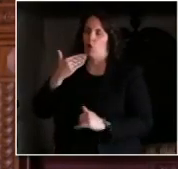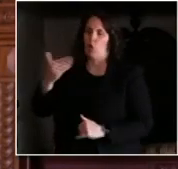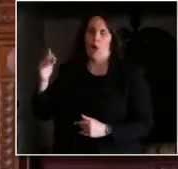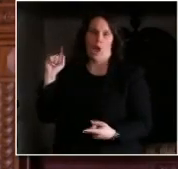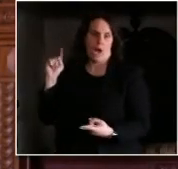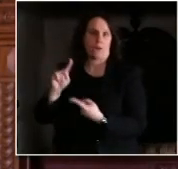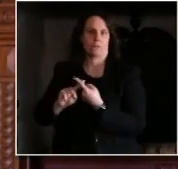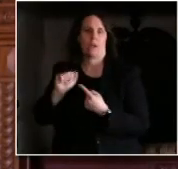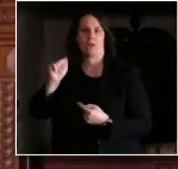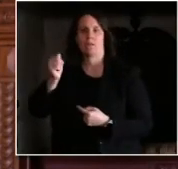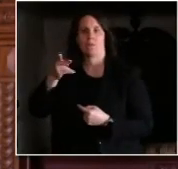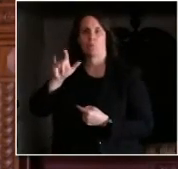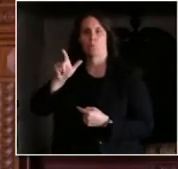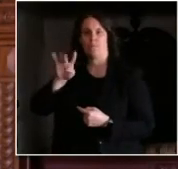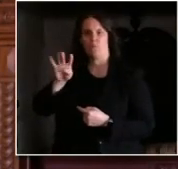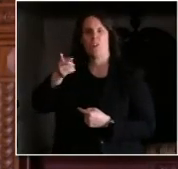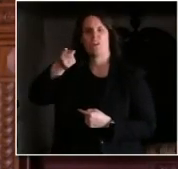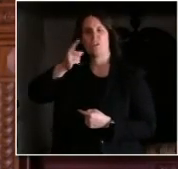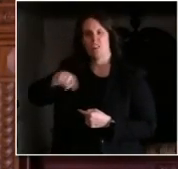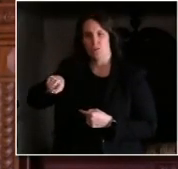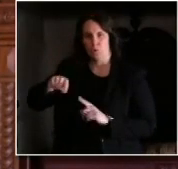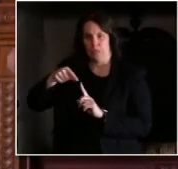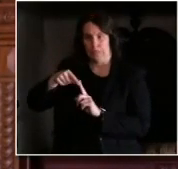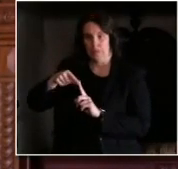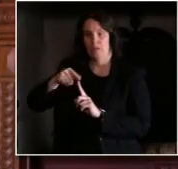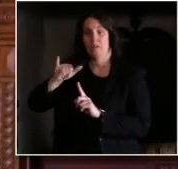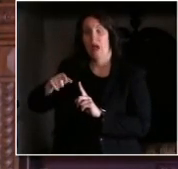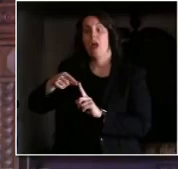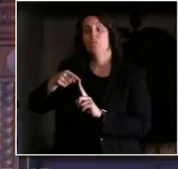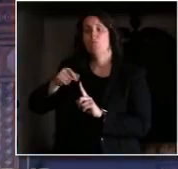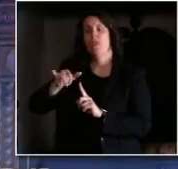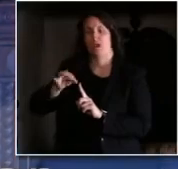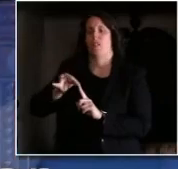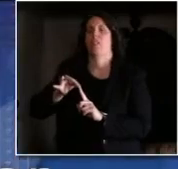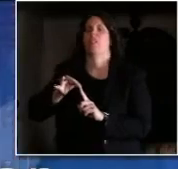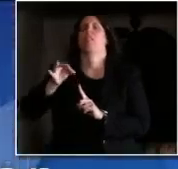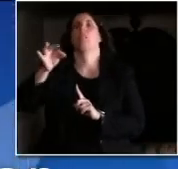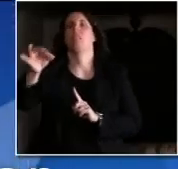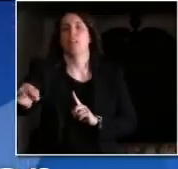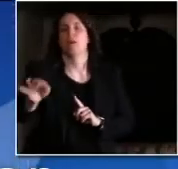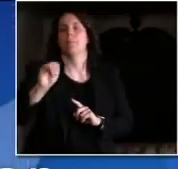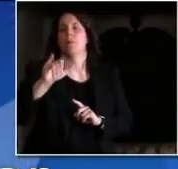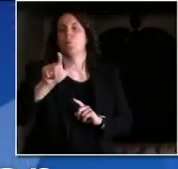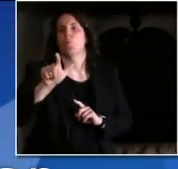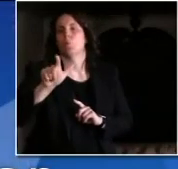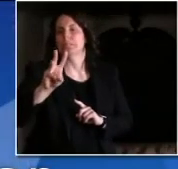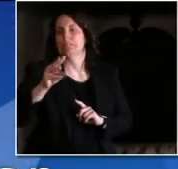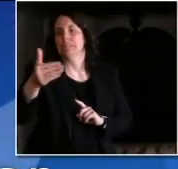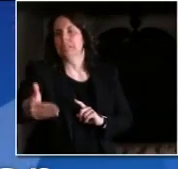provisions take effect thank you to Jeremy Janine now from urban Milwaukee Jeremy